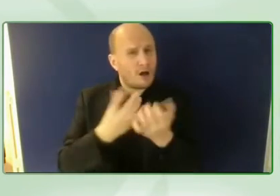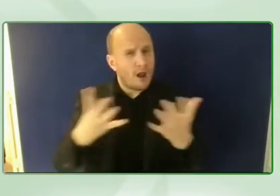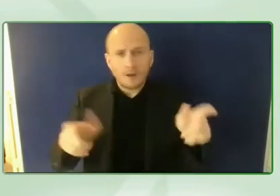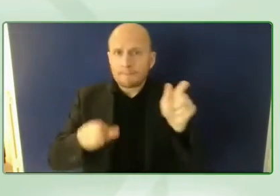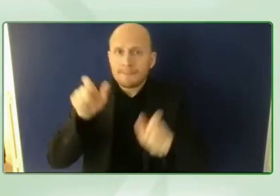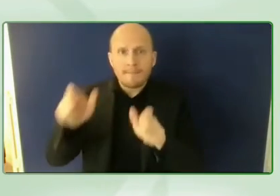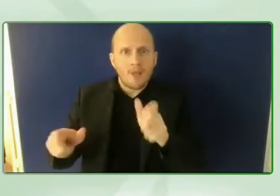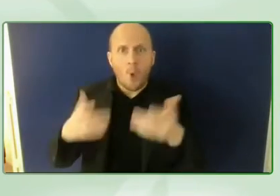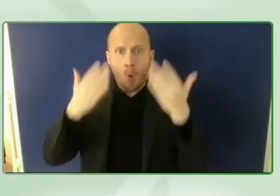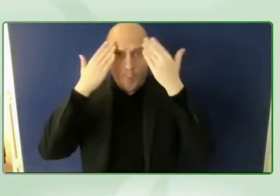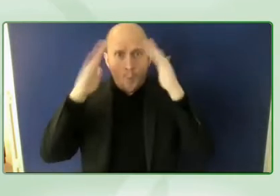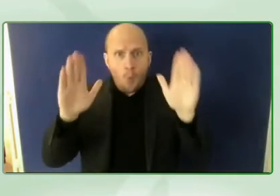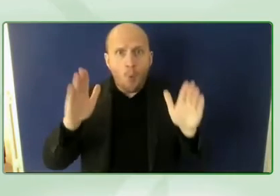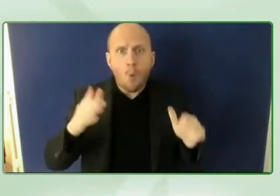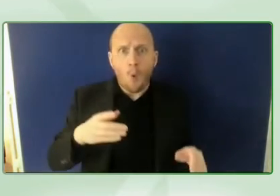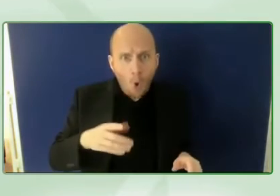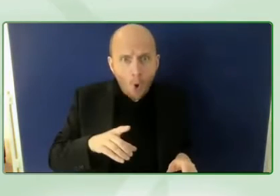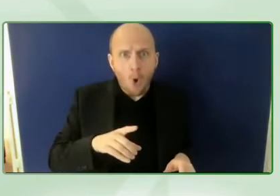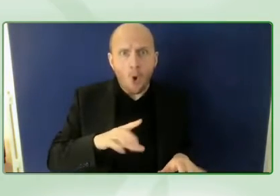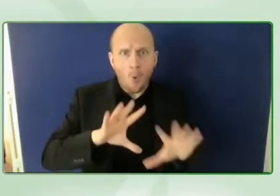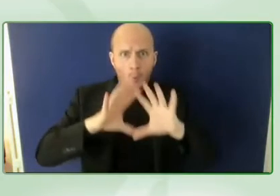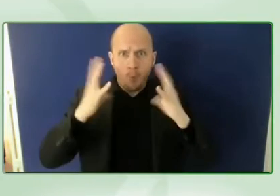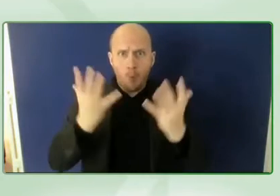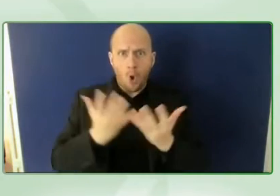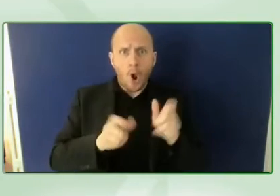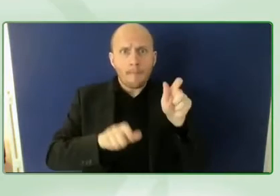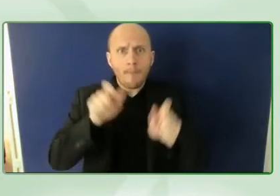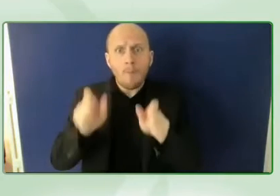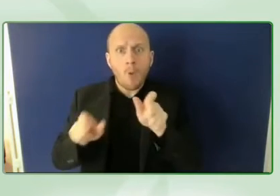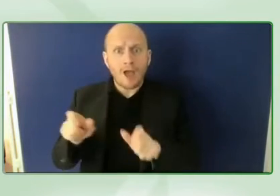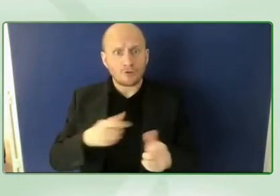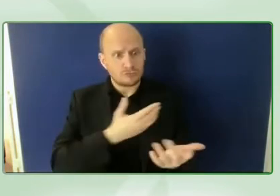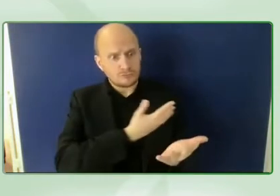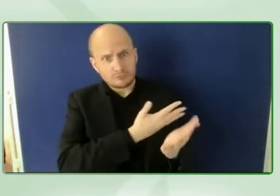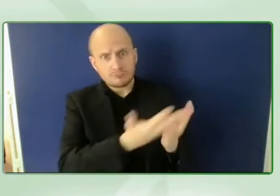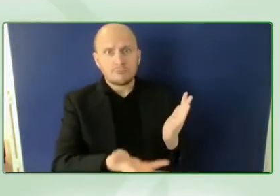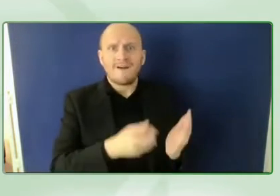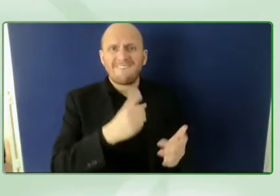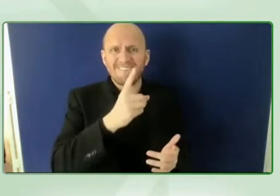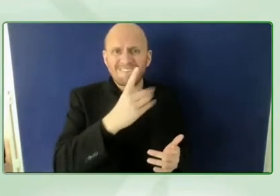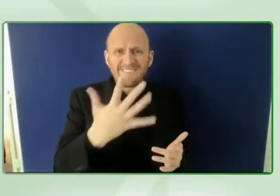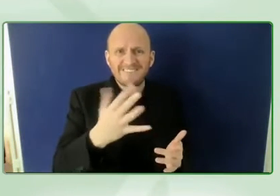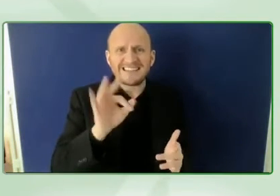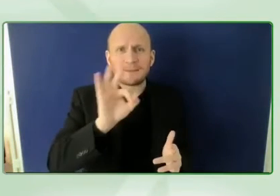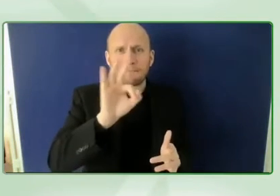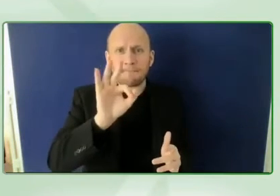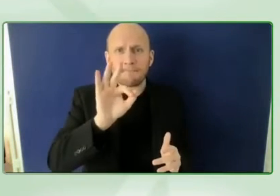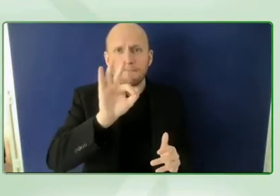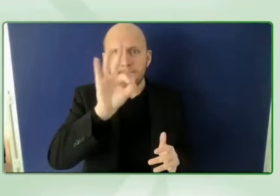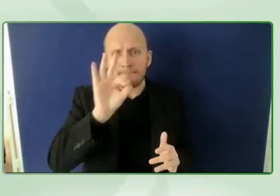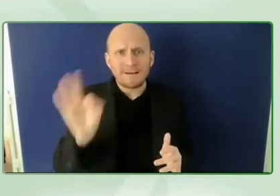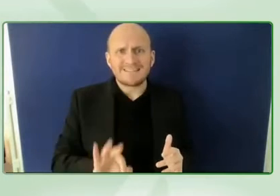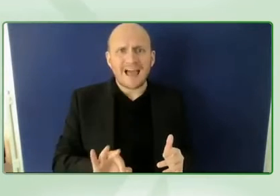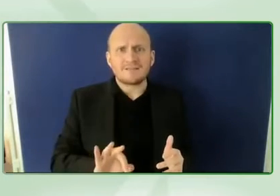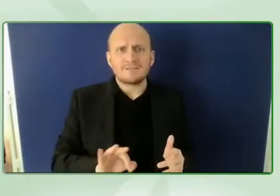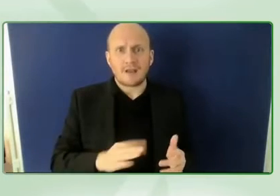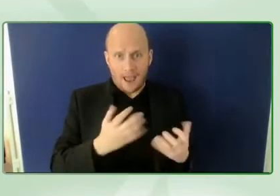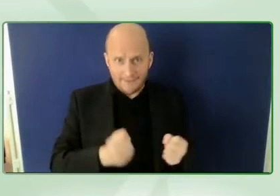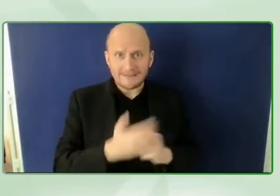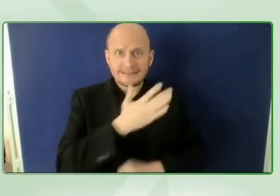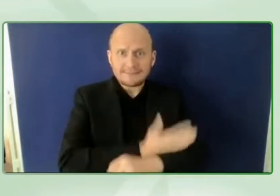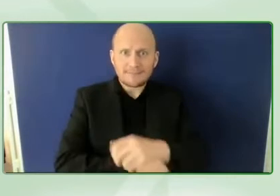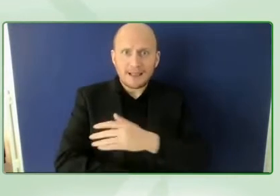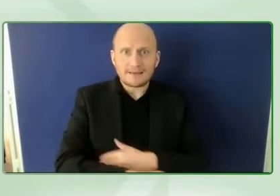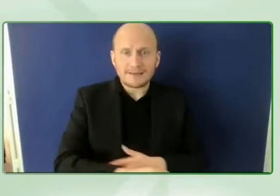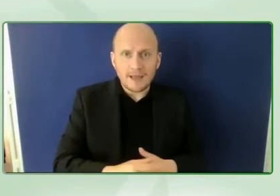world had disabilities and also there's many people who who come to me who who don't have a disability going do you know what